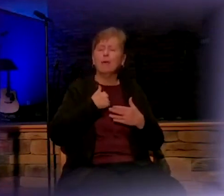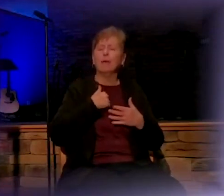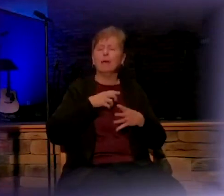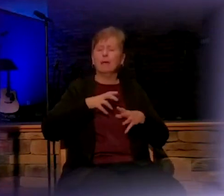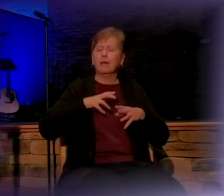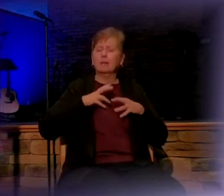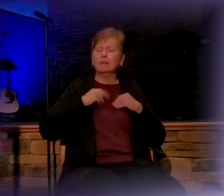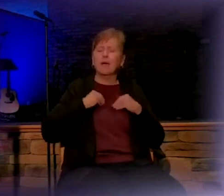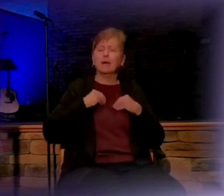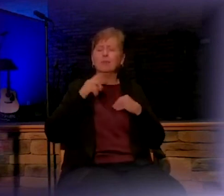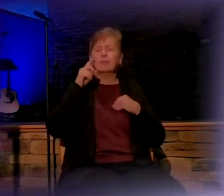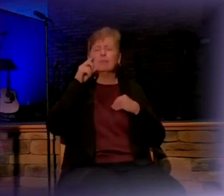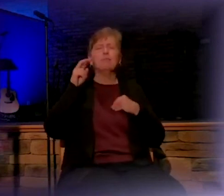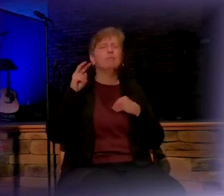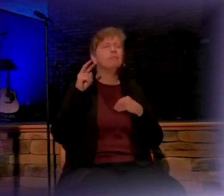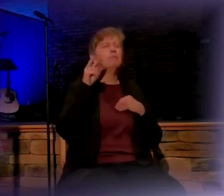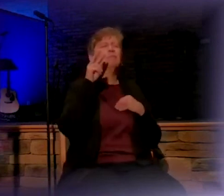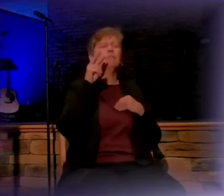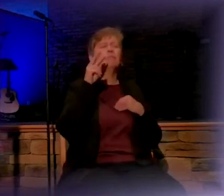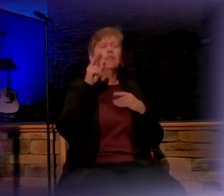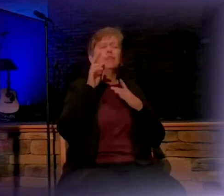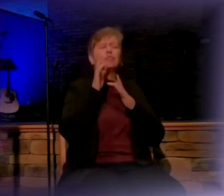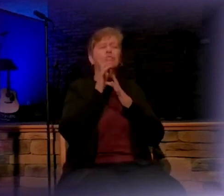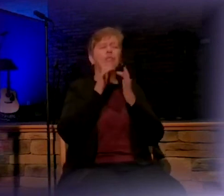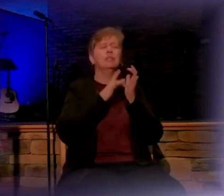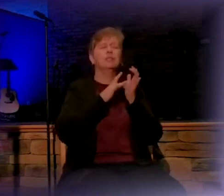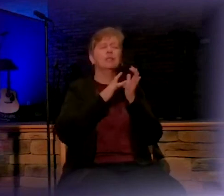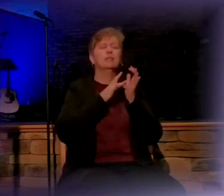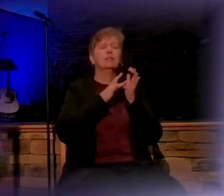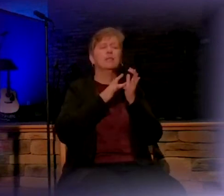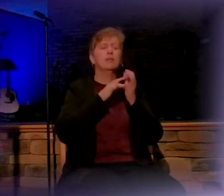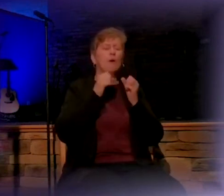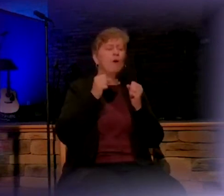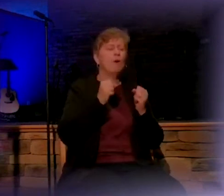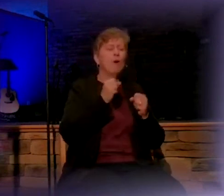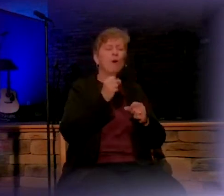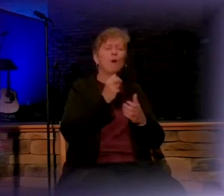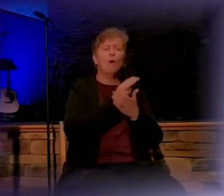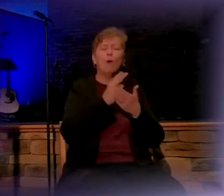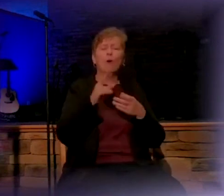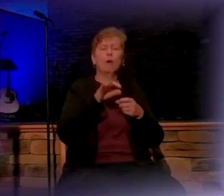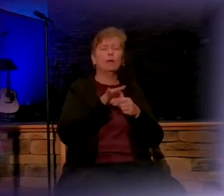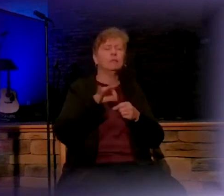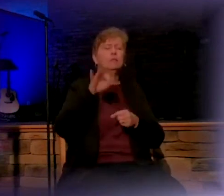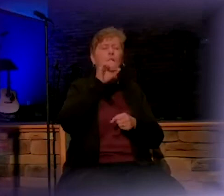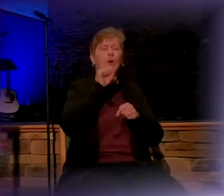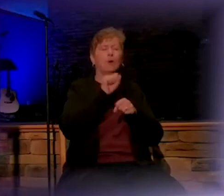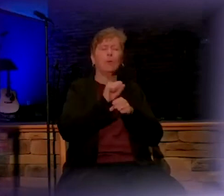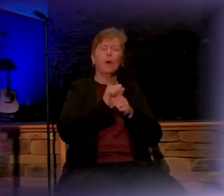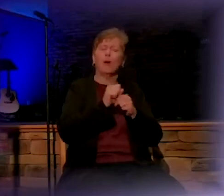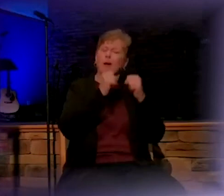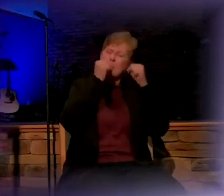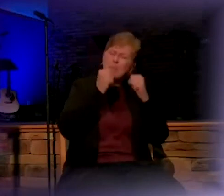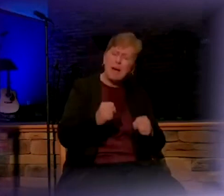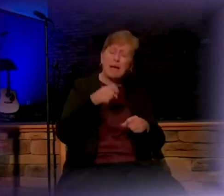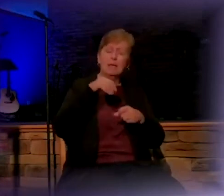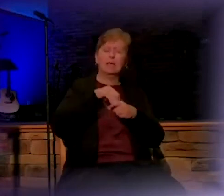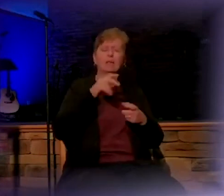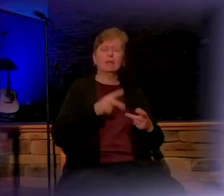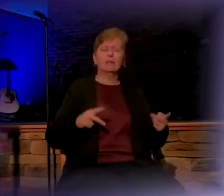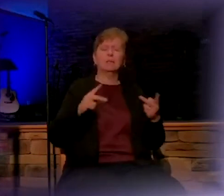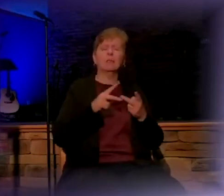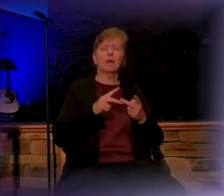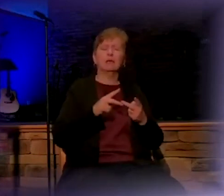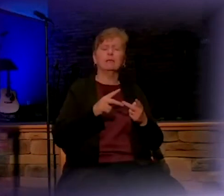Turn our hearts, Lord, to you. Oh, Holy Spirit, work a mighty work in this place and beyond. That we